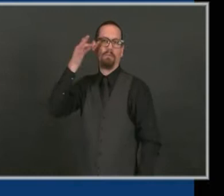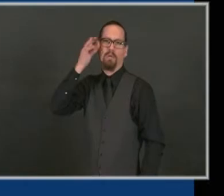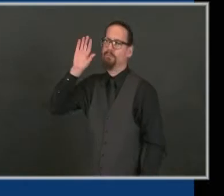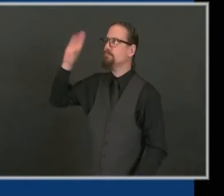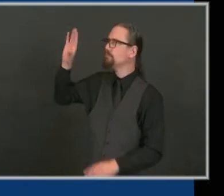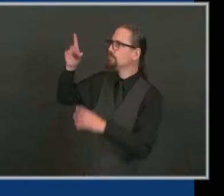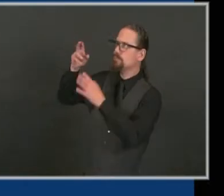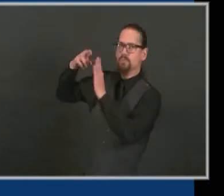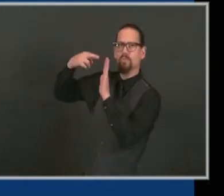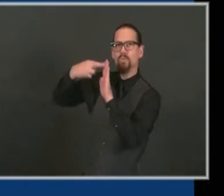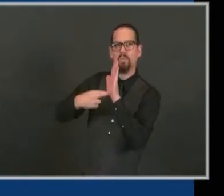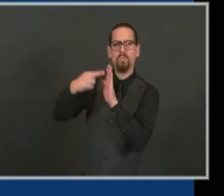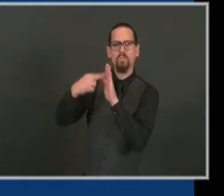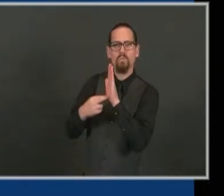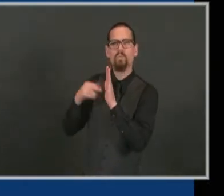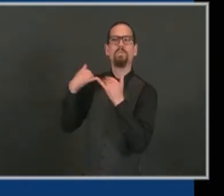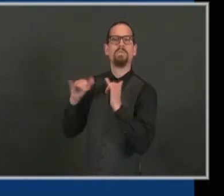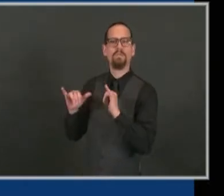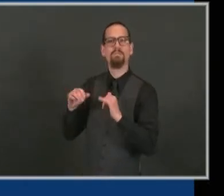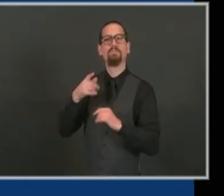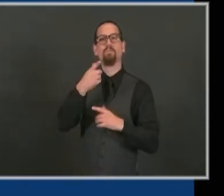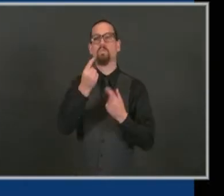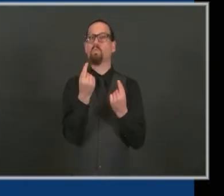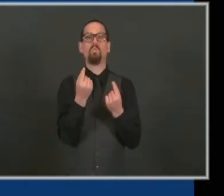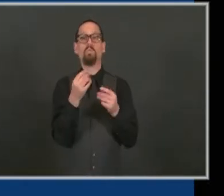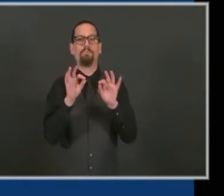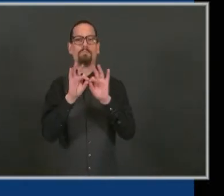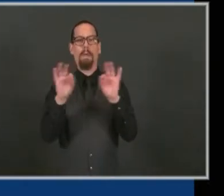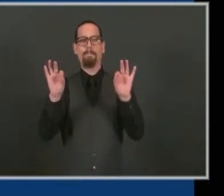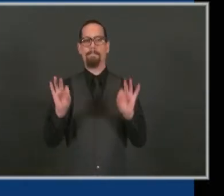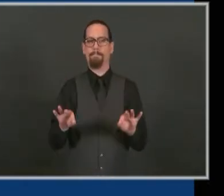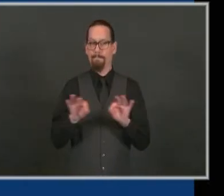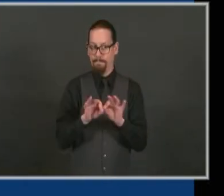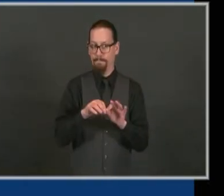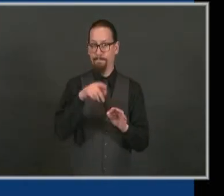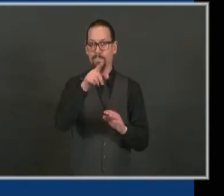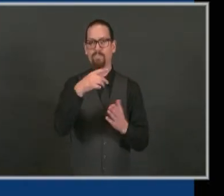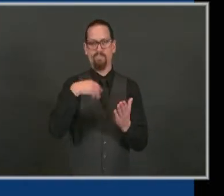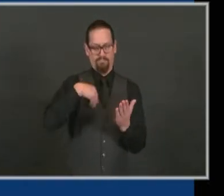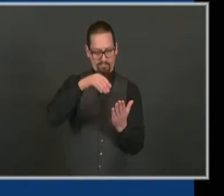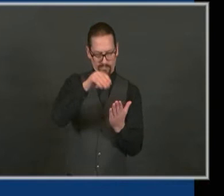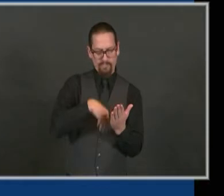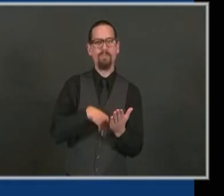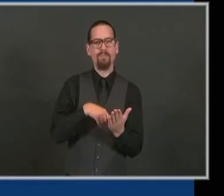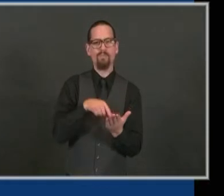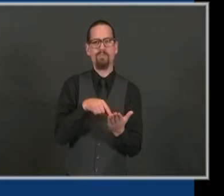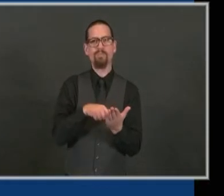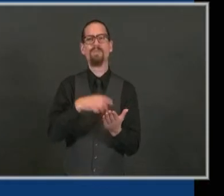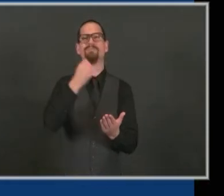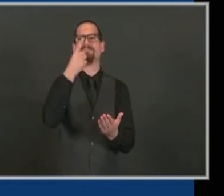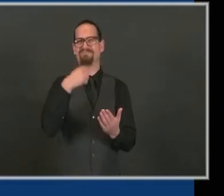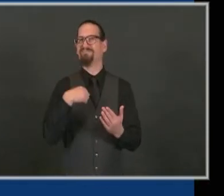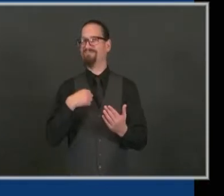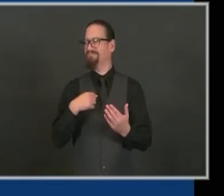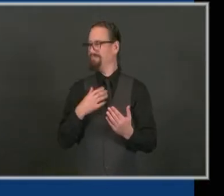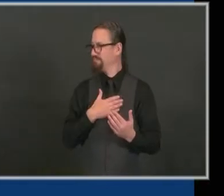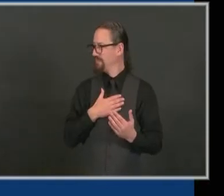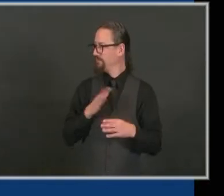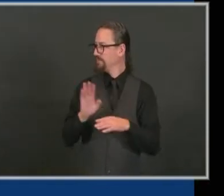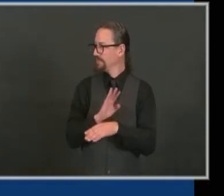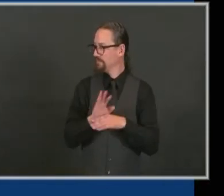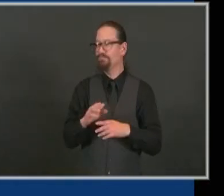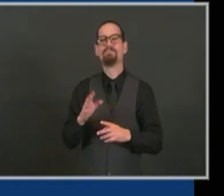a form self-attesting that you've been impacted by this two-week pause. And the Division